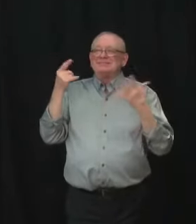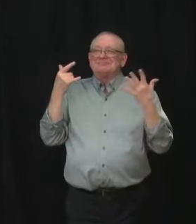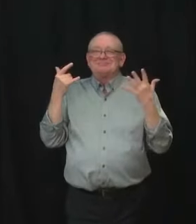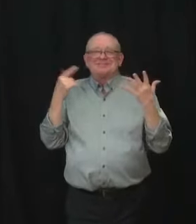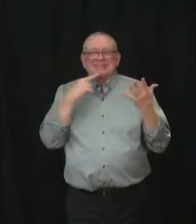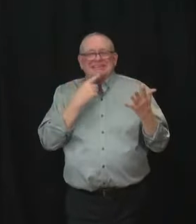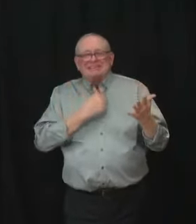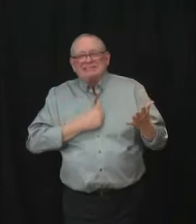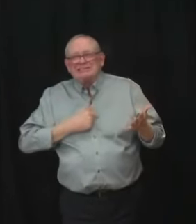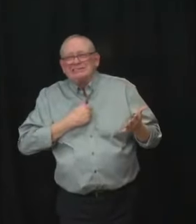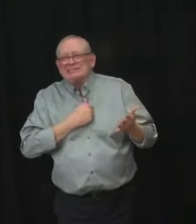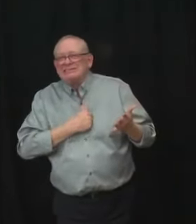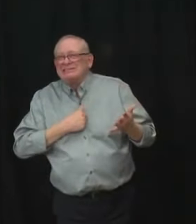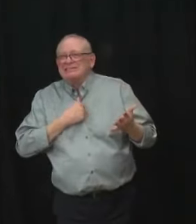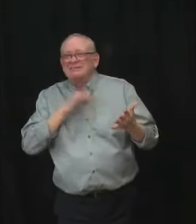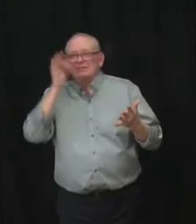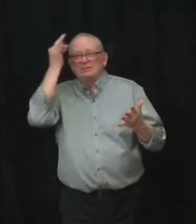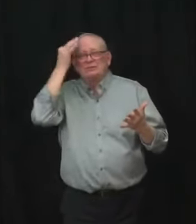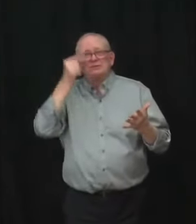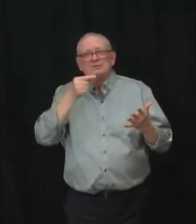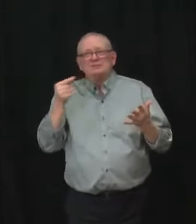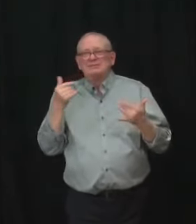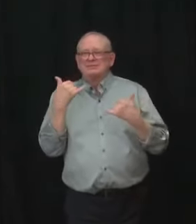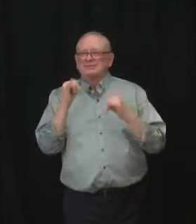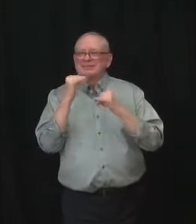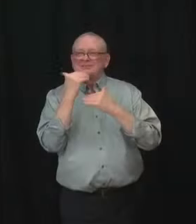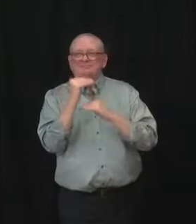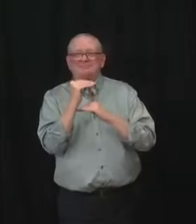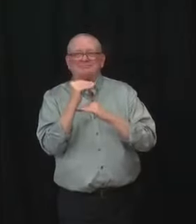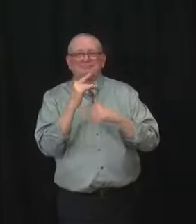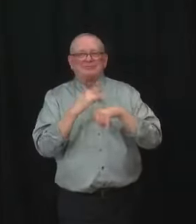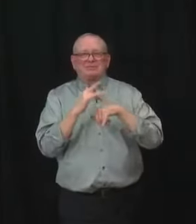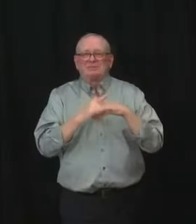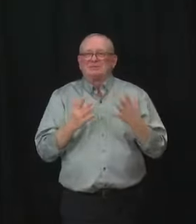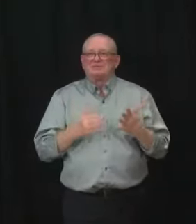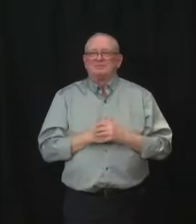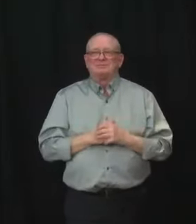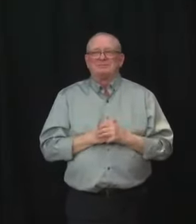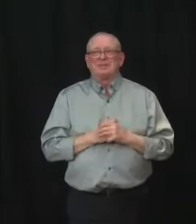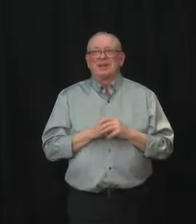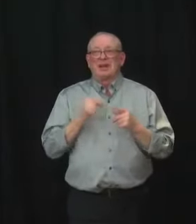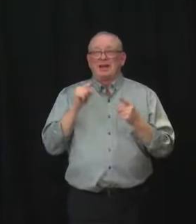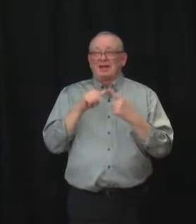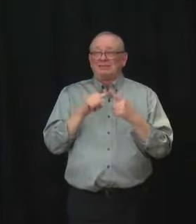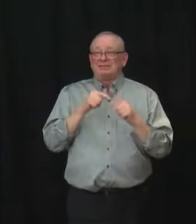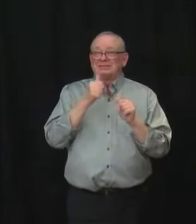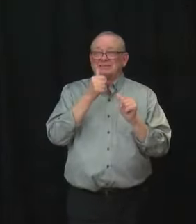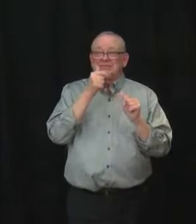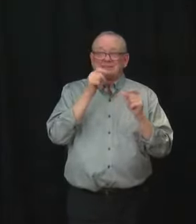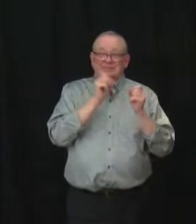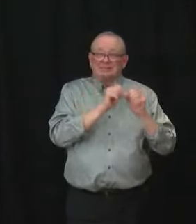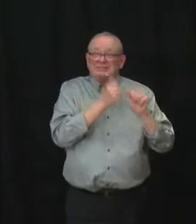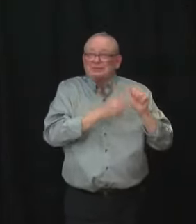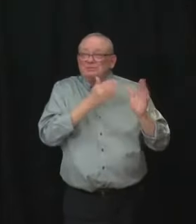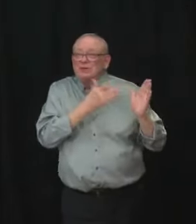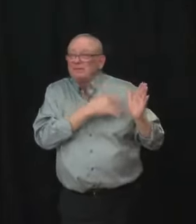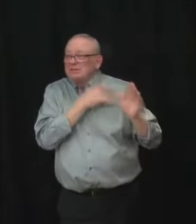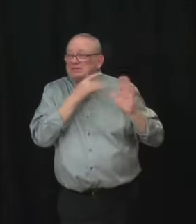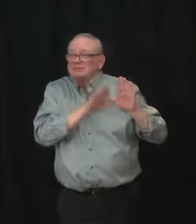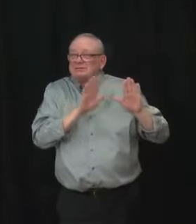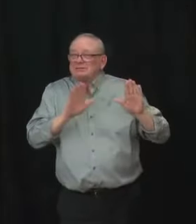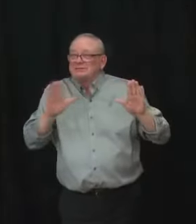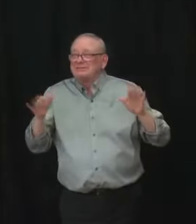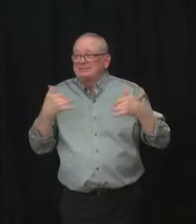were going to give it out on a per population basis and be able to provide the tests for us. So given concerns of that and the